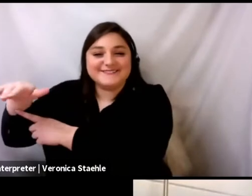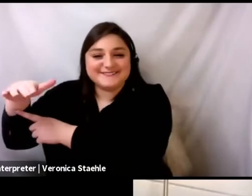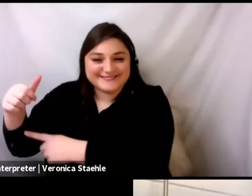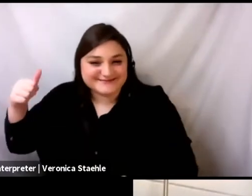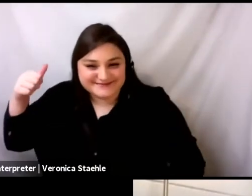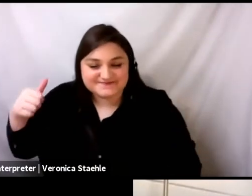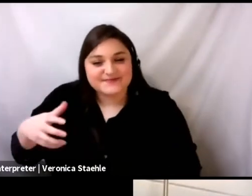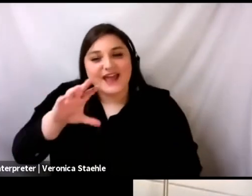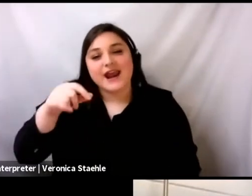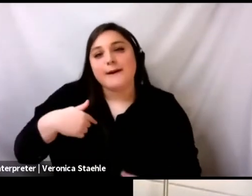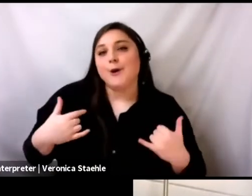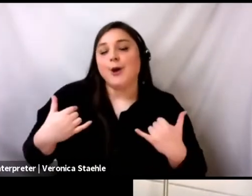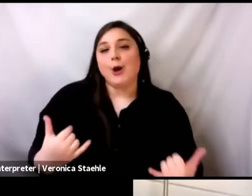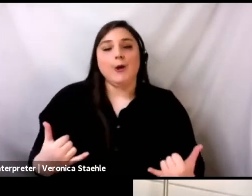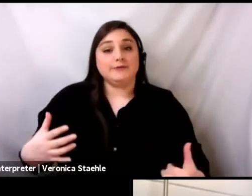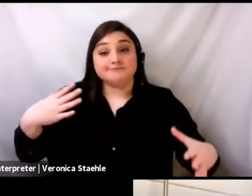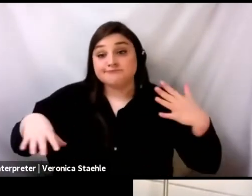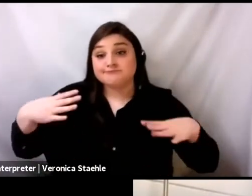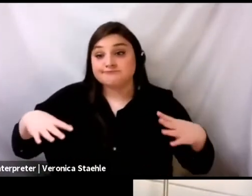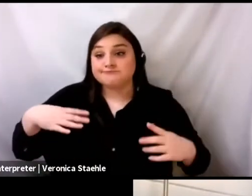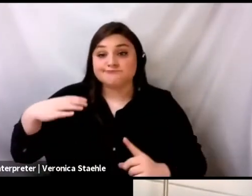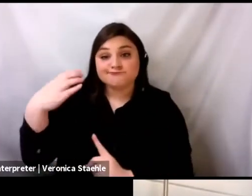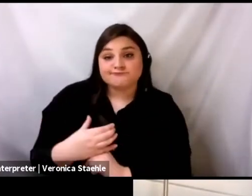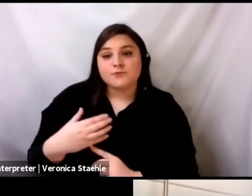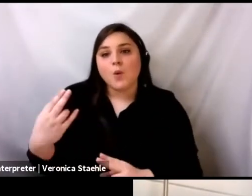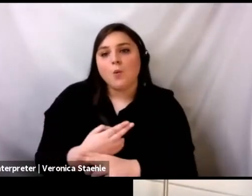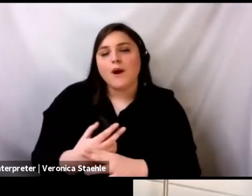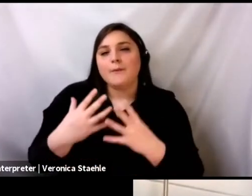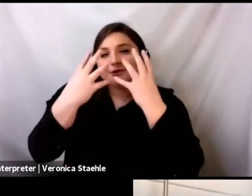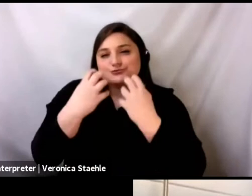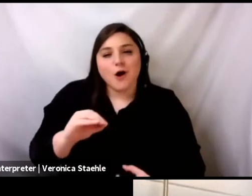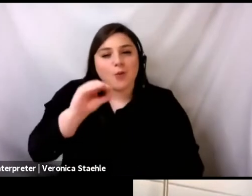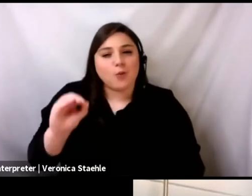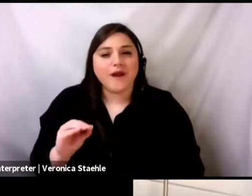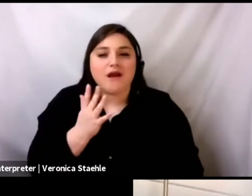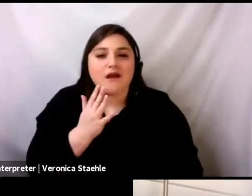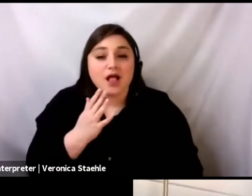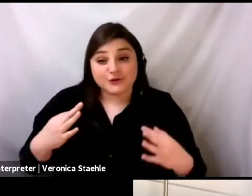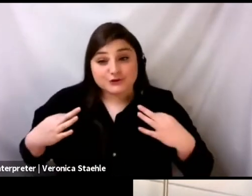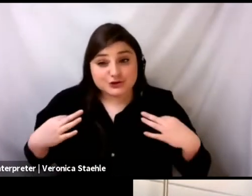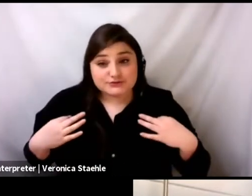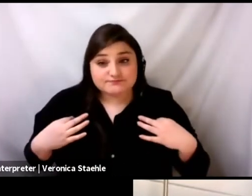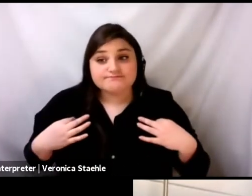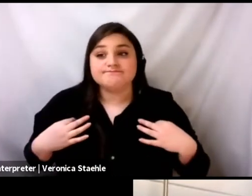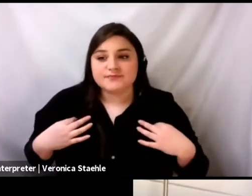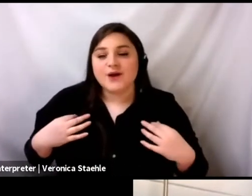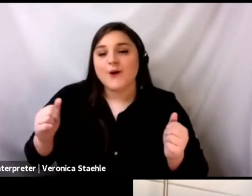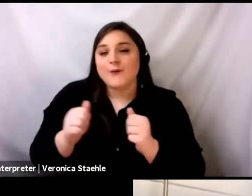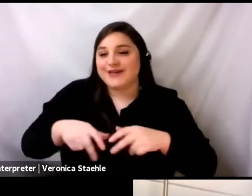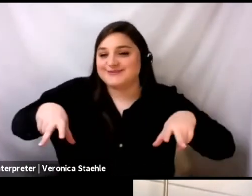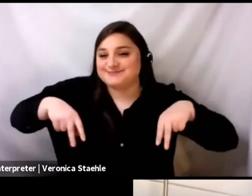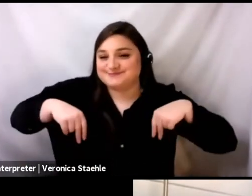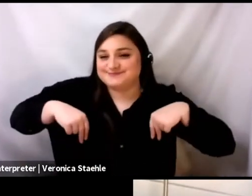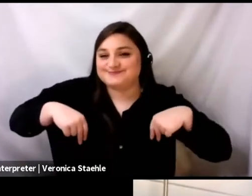currently wearing a dark gray shirt and a gray